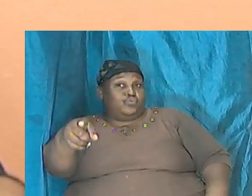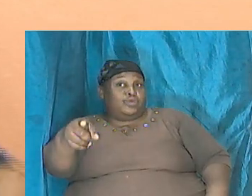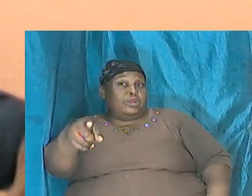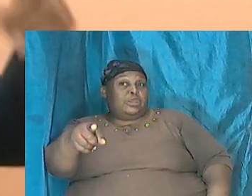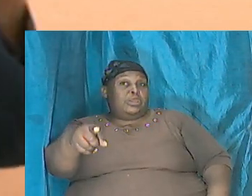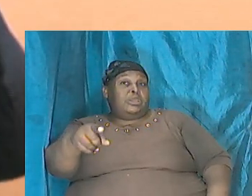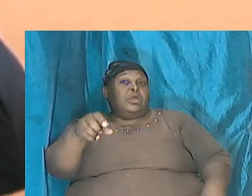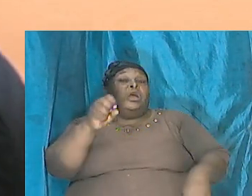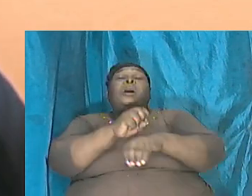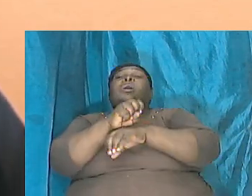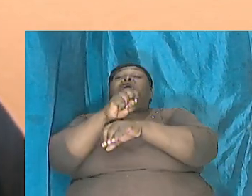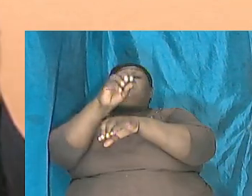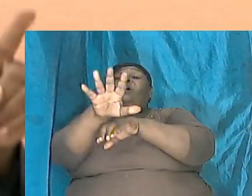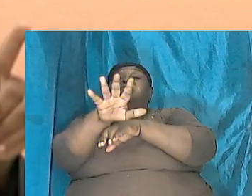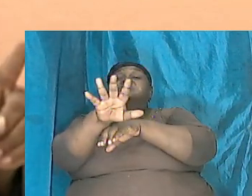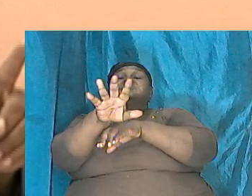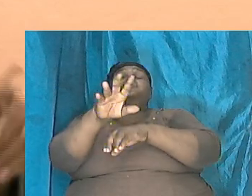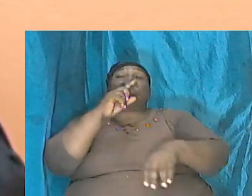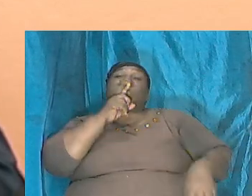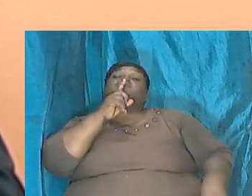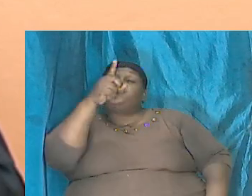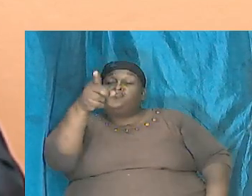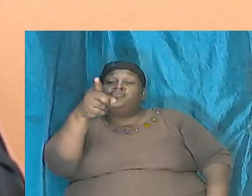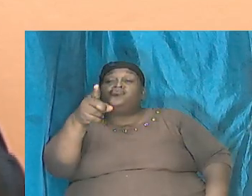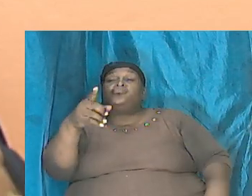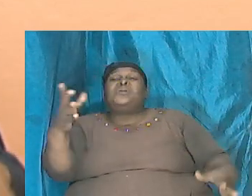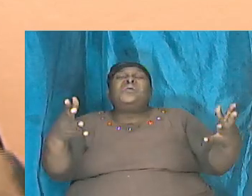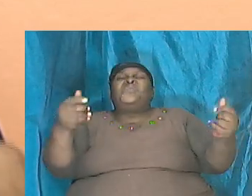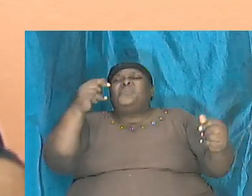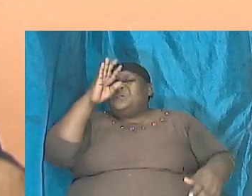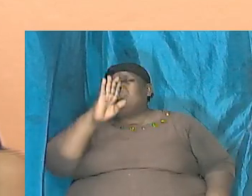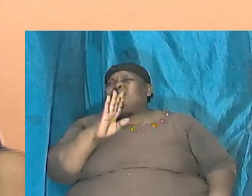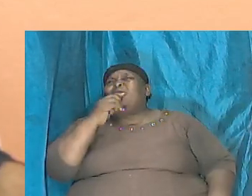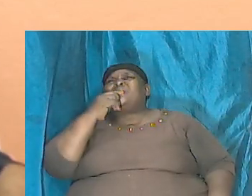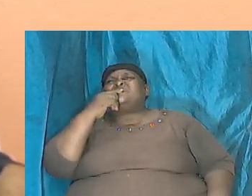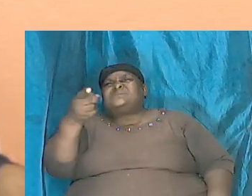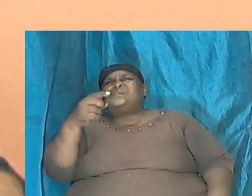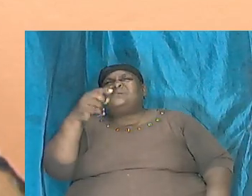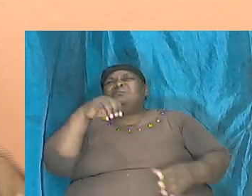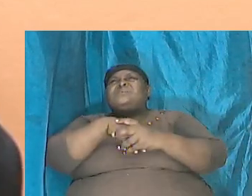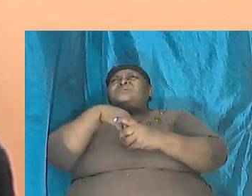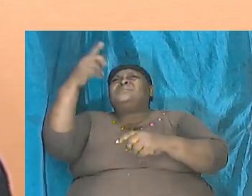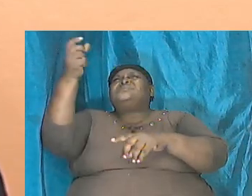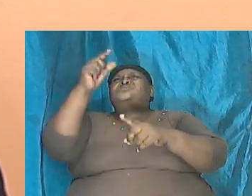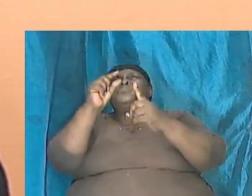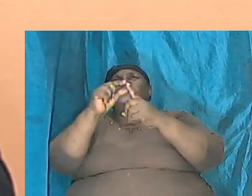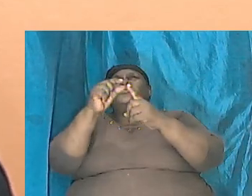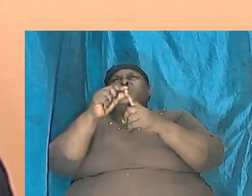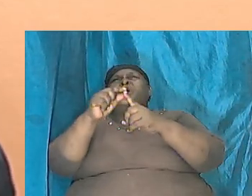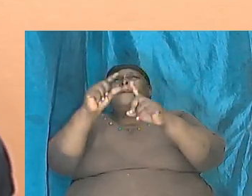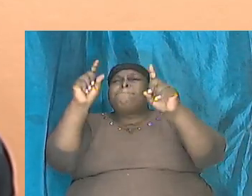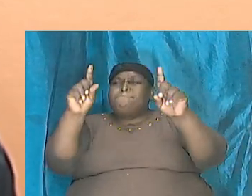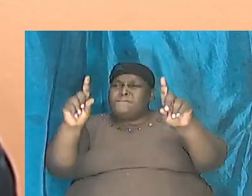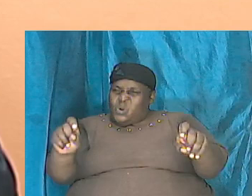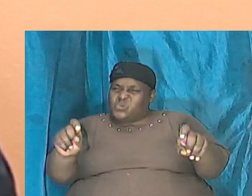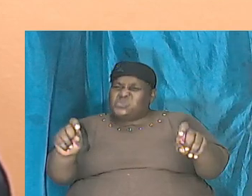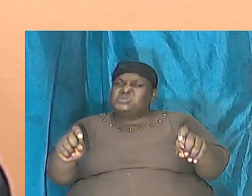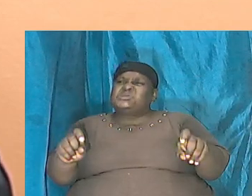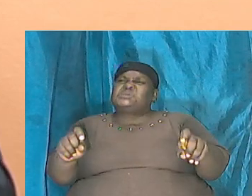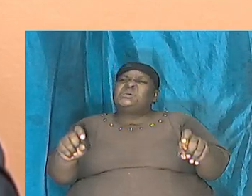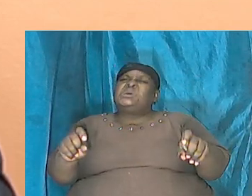is the fact what God says in His Word must be the